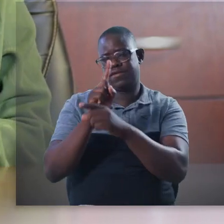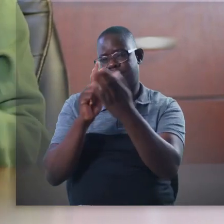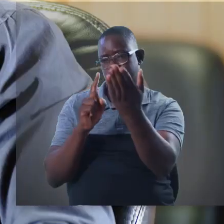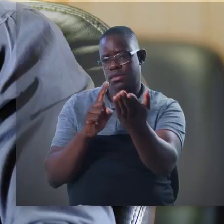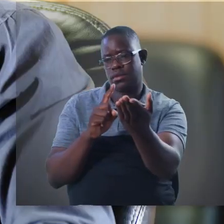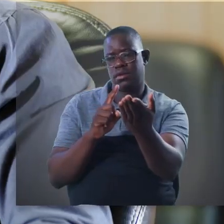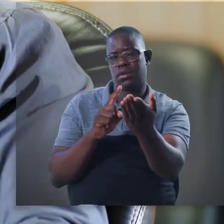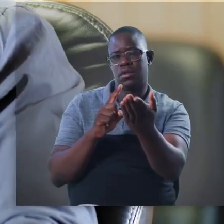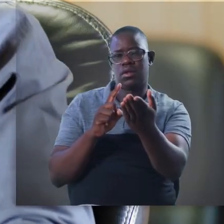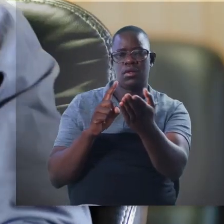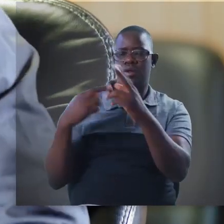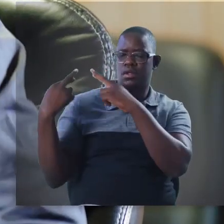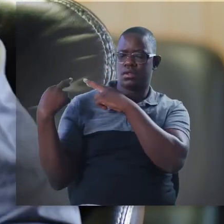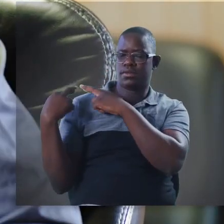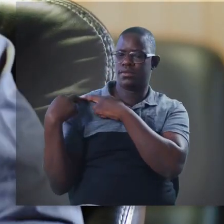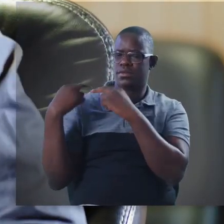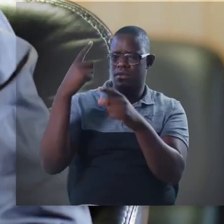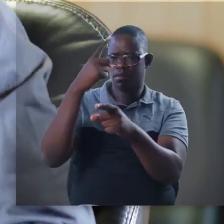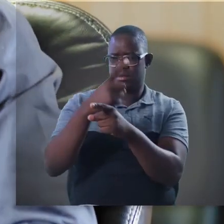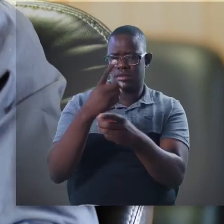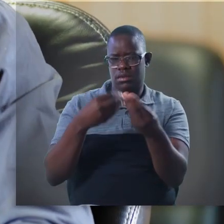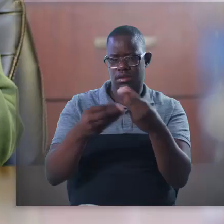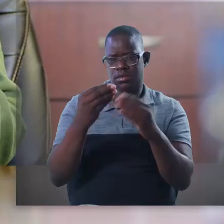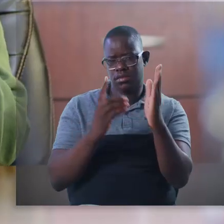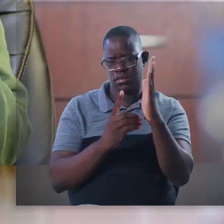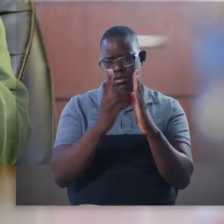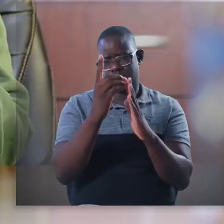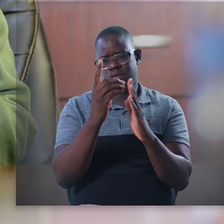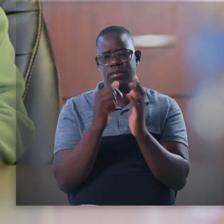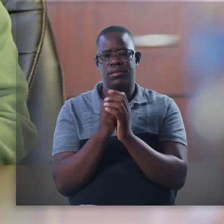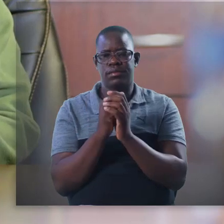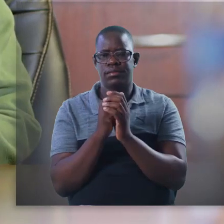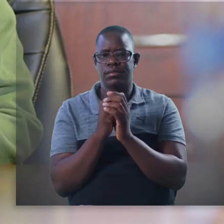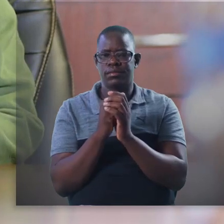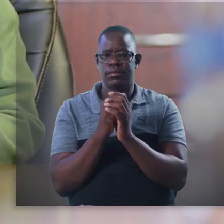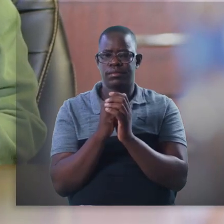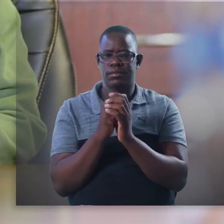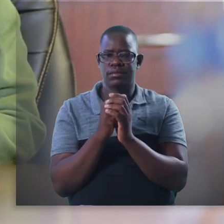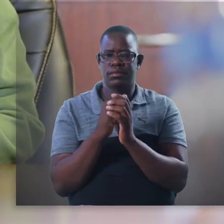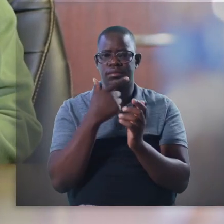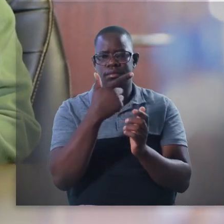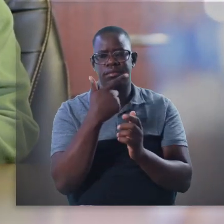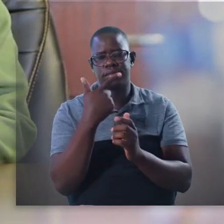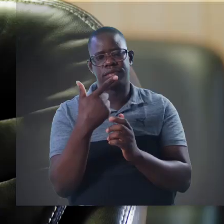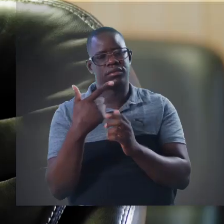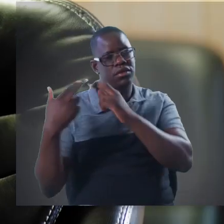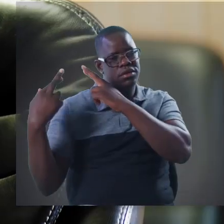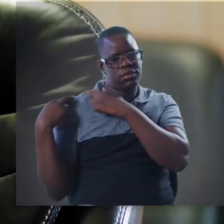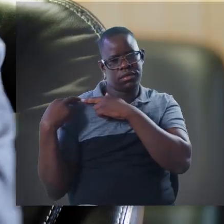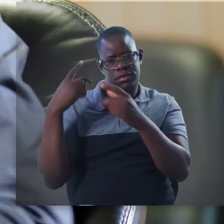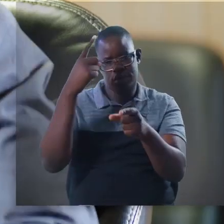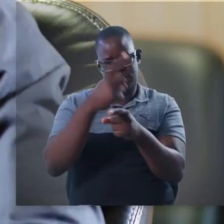Jakes, let me start with you first. What is the role of the government in terms of economic growth? Thank you very much, Joy.